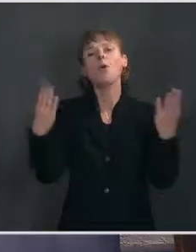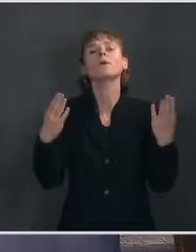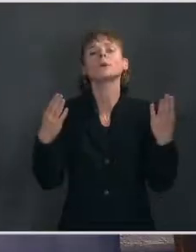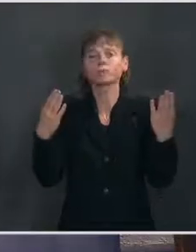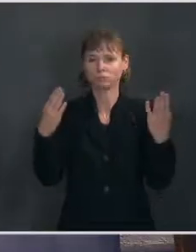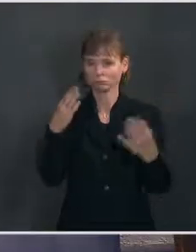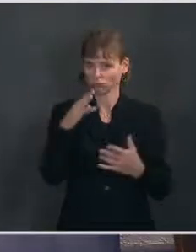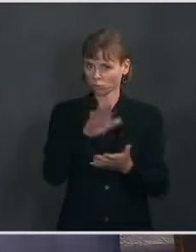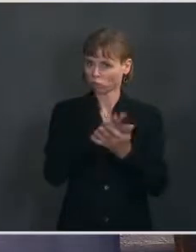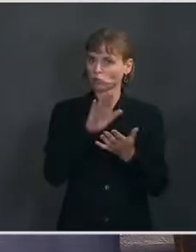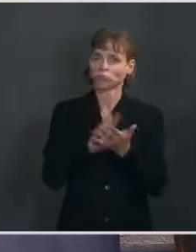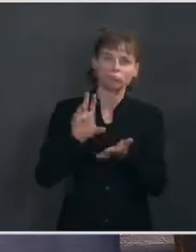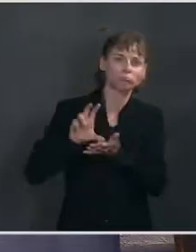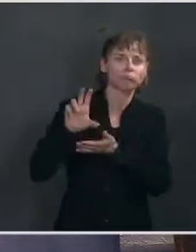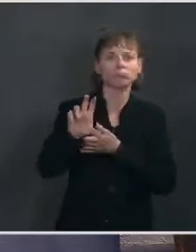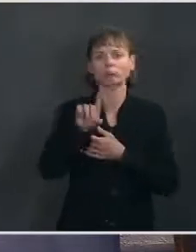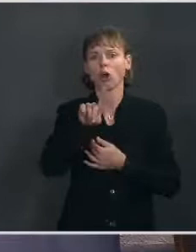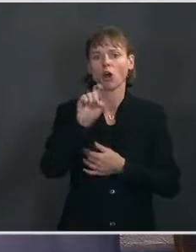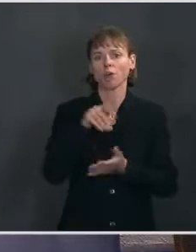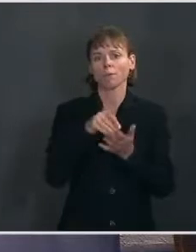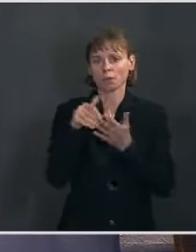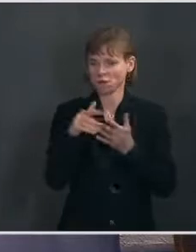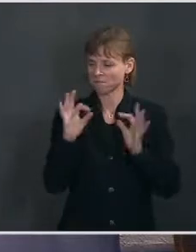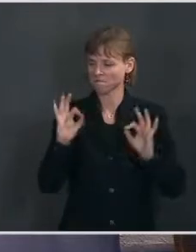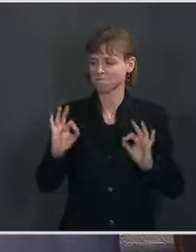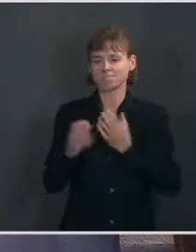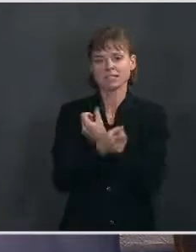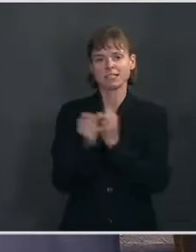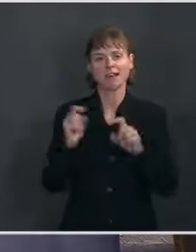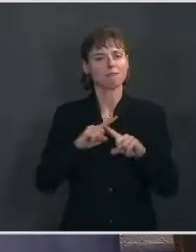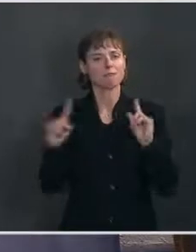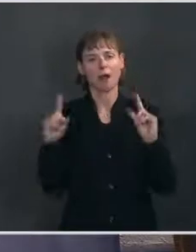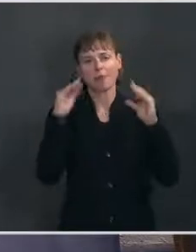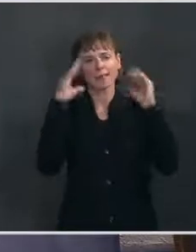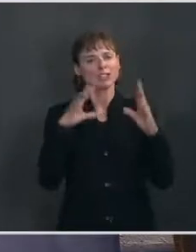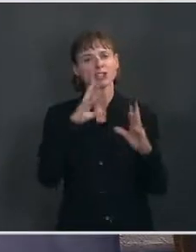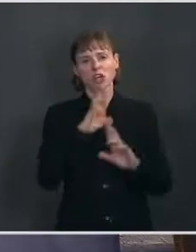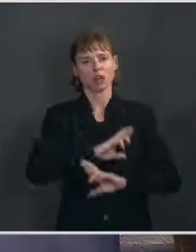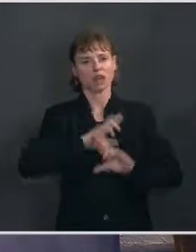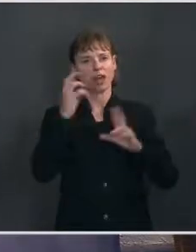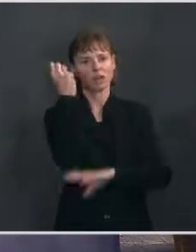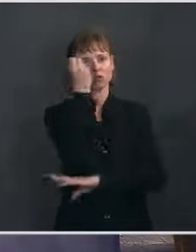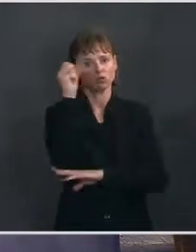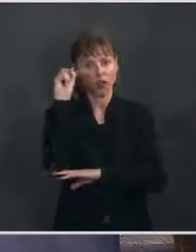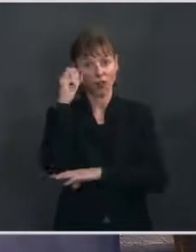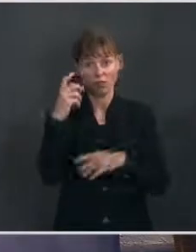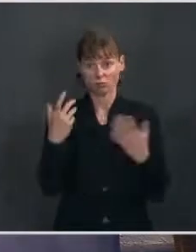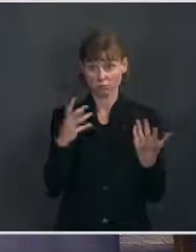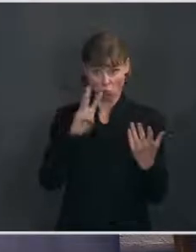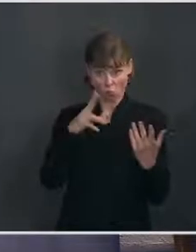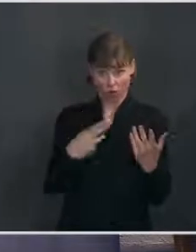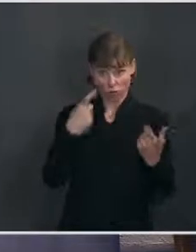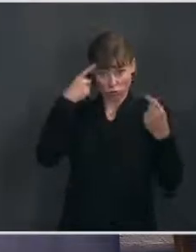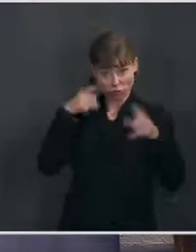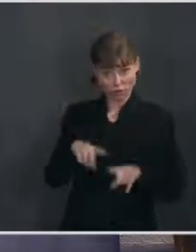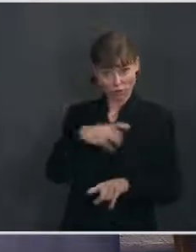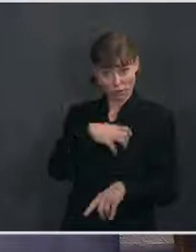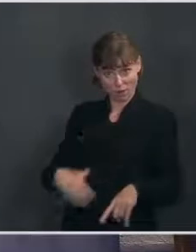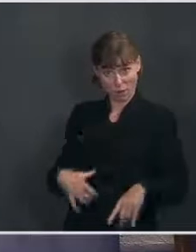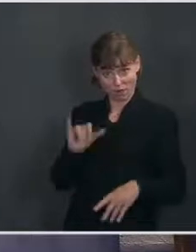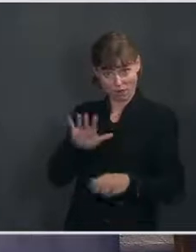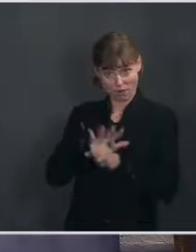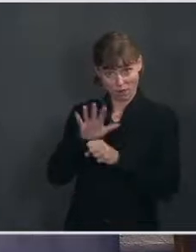into safety measures, but the teachers there remain on the verge of striking. Does the White House agree with the mayor that if enough funding has been